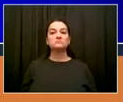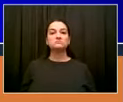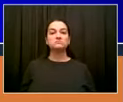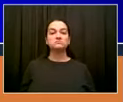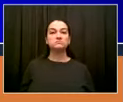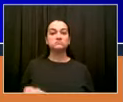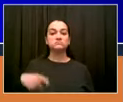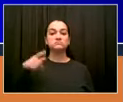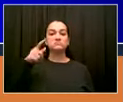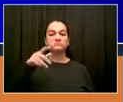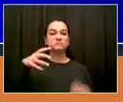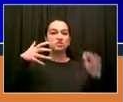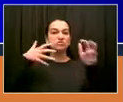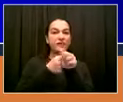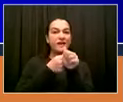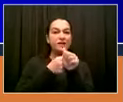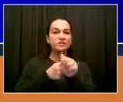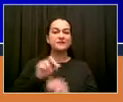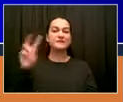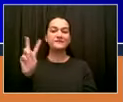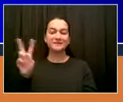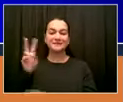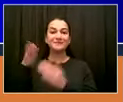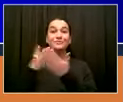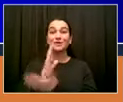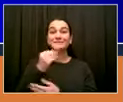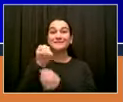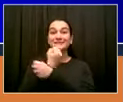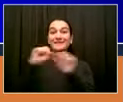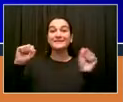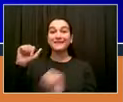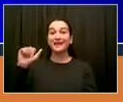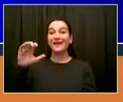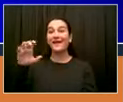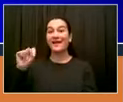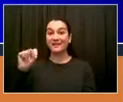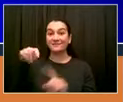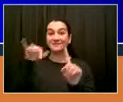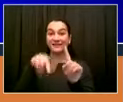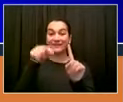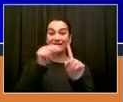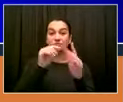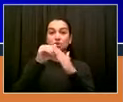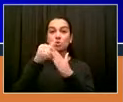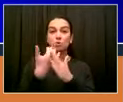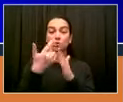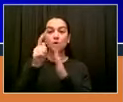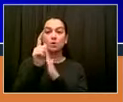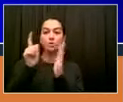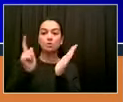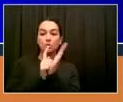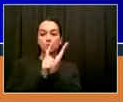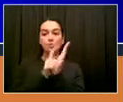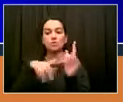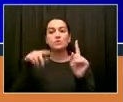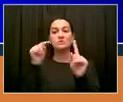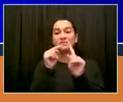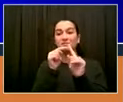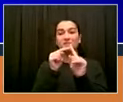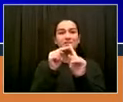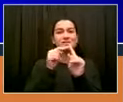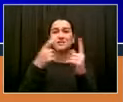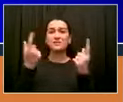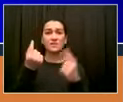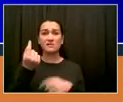driving. This legislation does much more to support the victims of these crashes. This